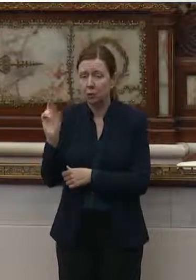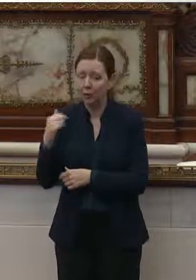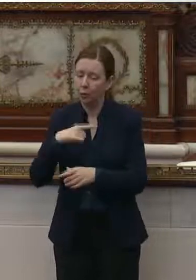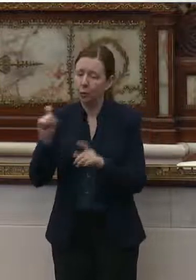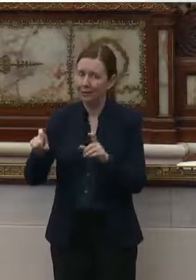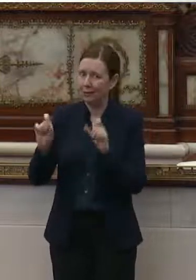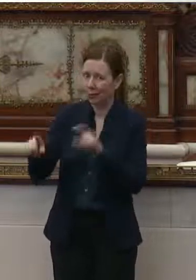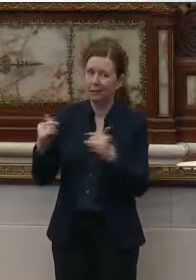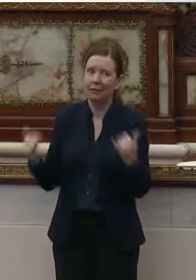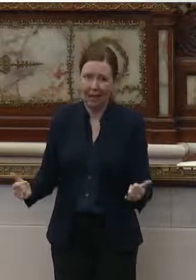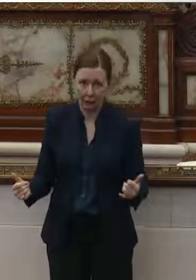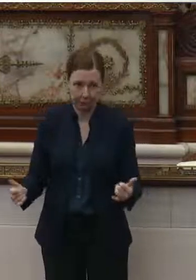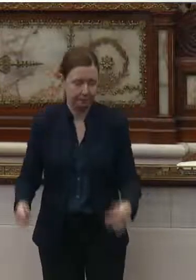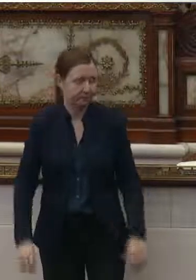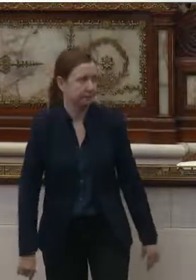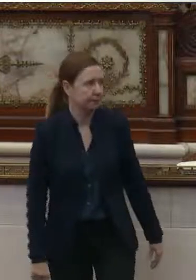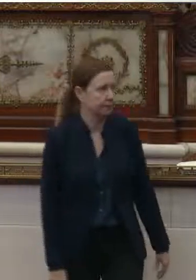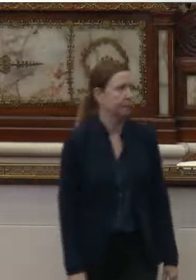we need to get those in now.